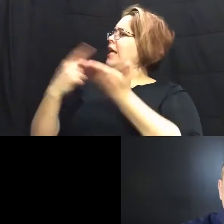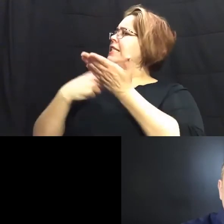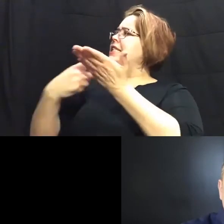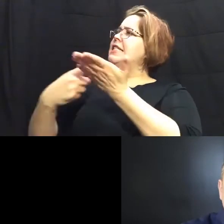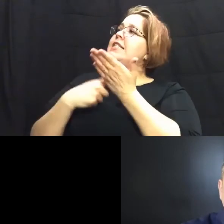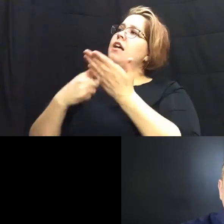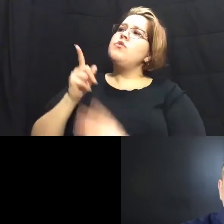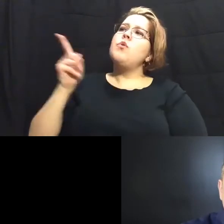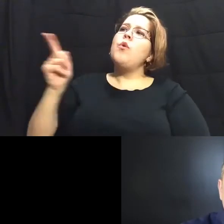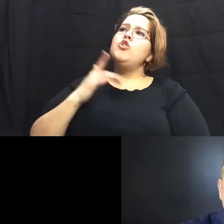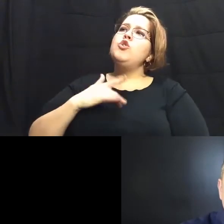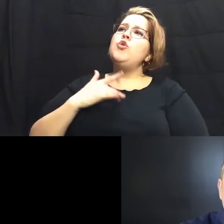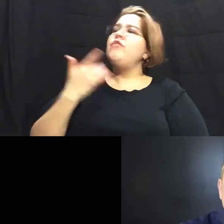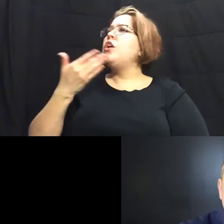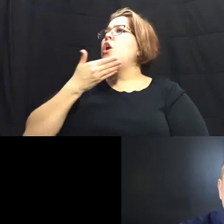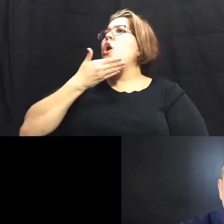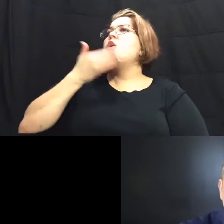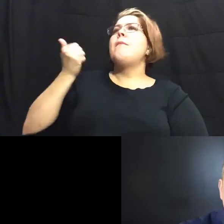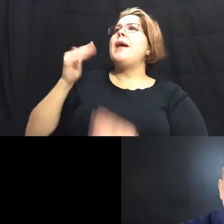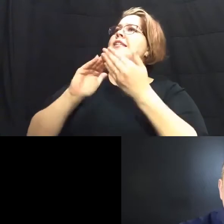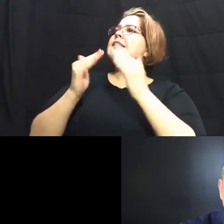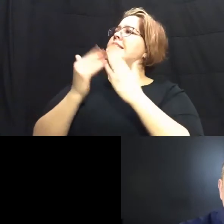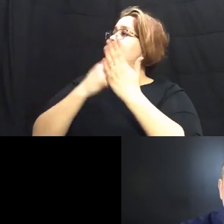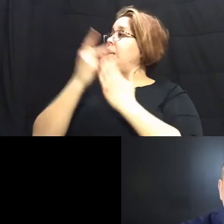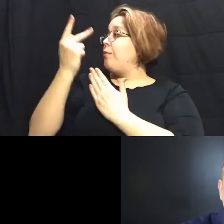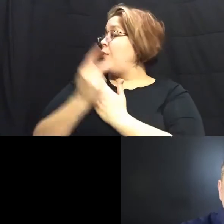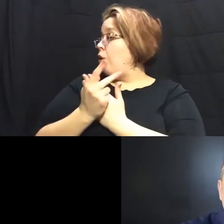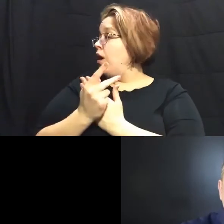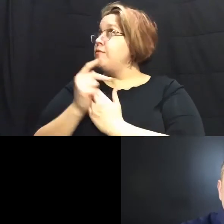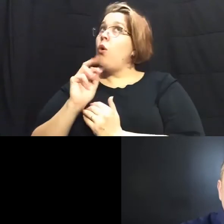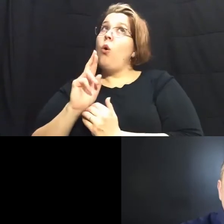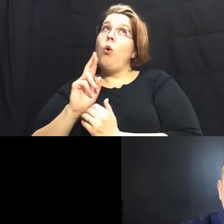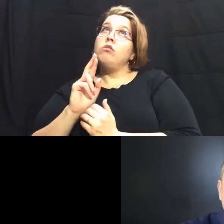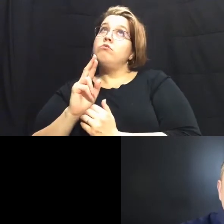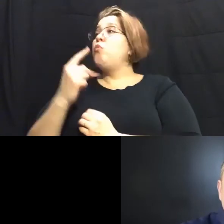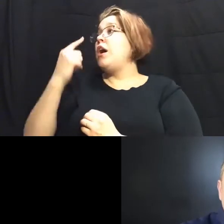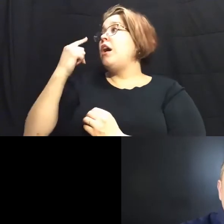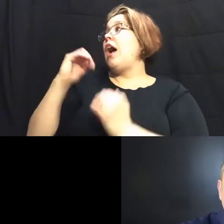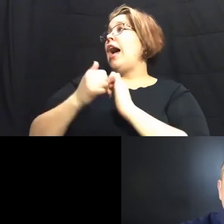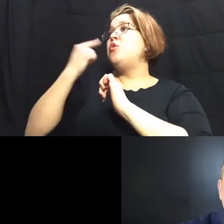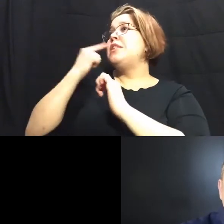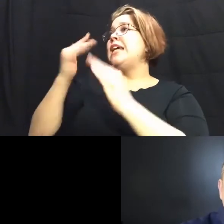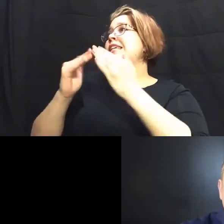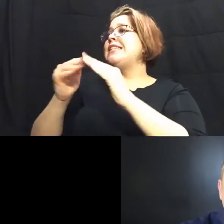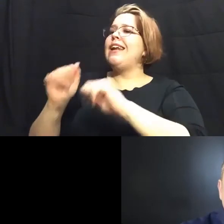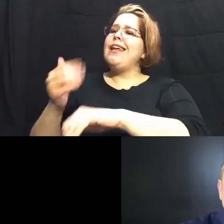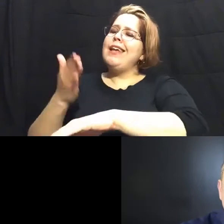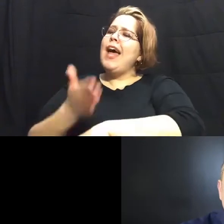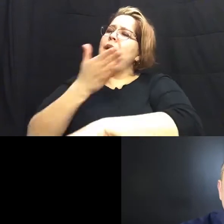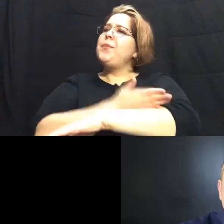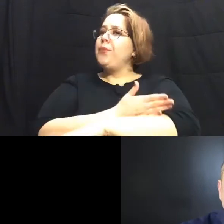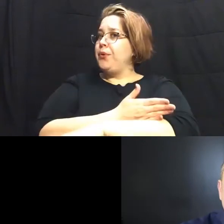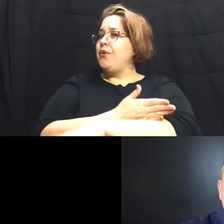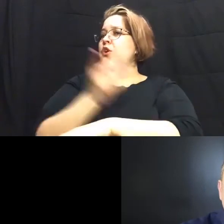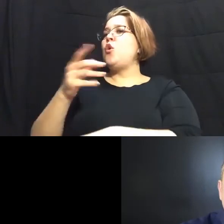you think are the best city programs or where the city can do more so that so that this